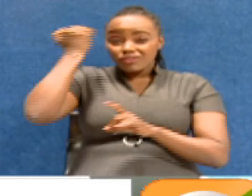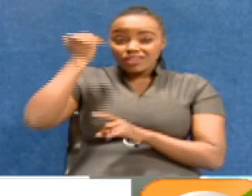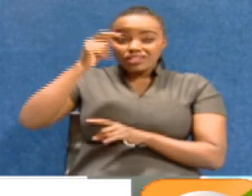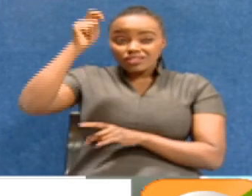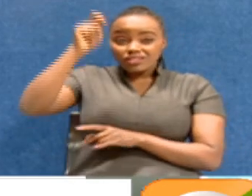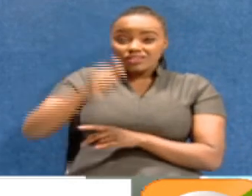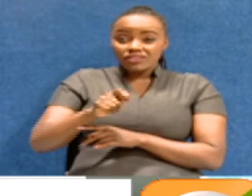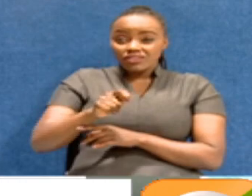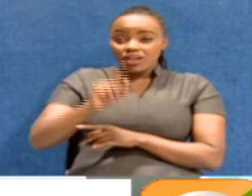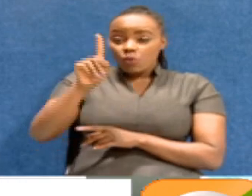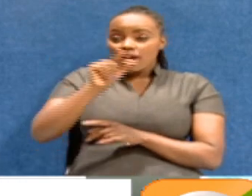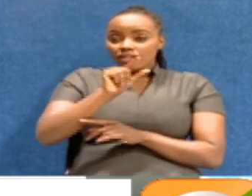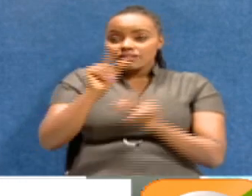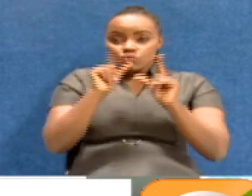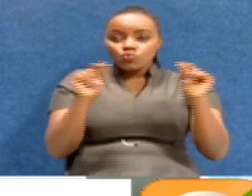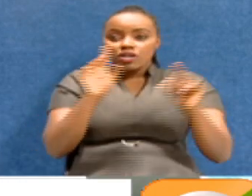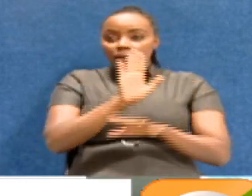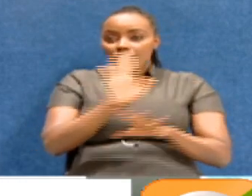Chigai, one line.